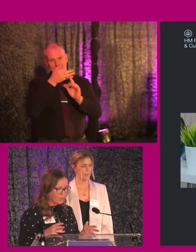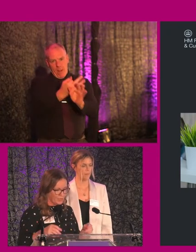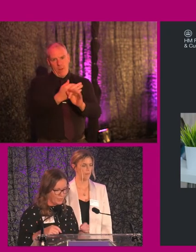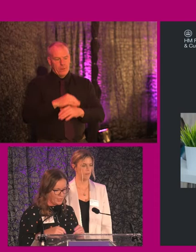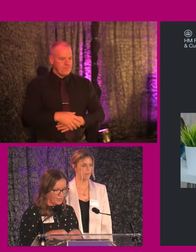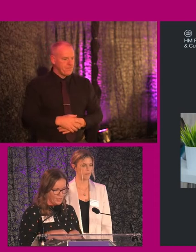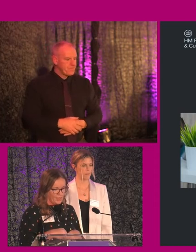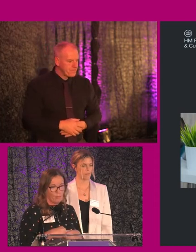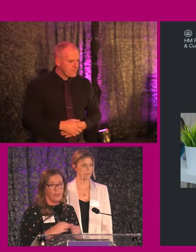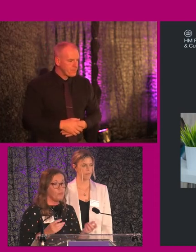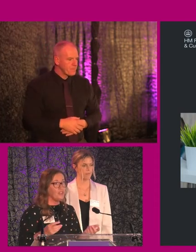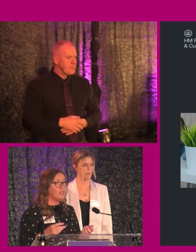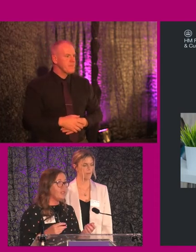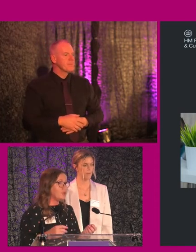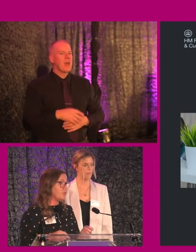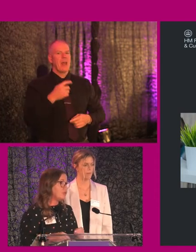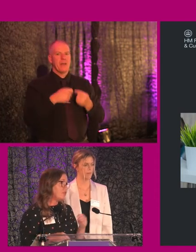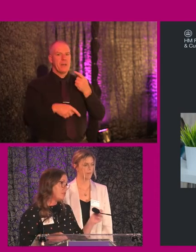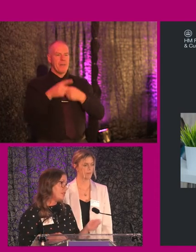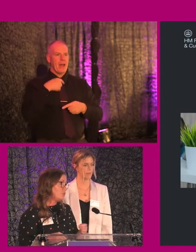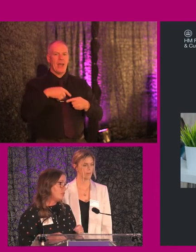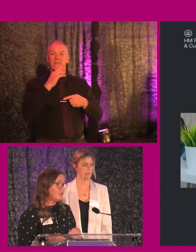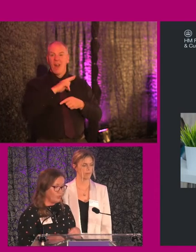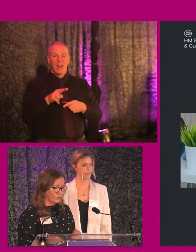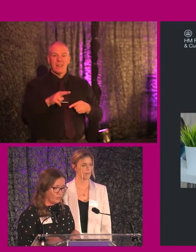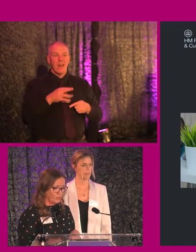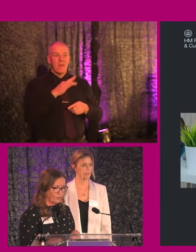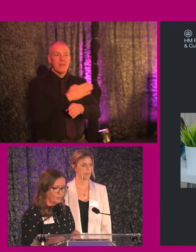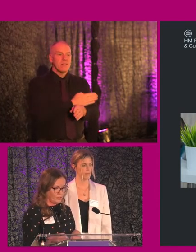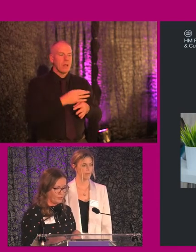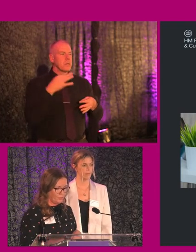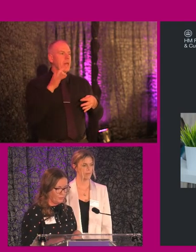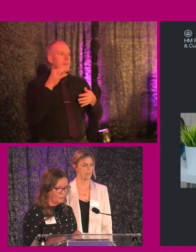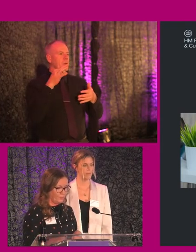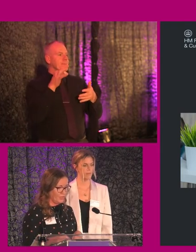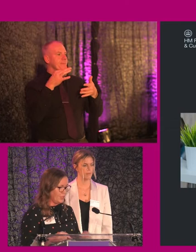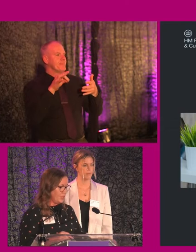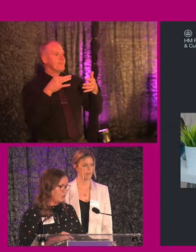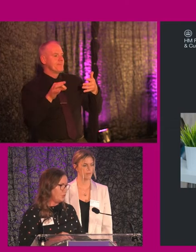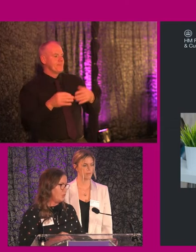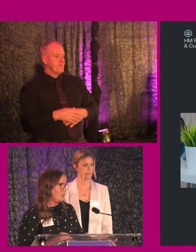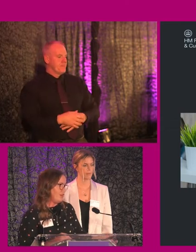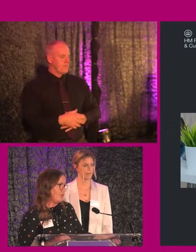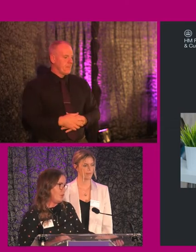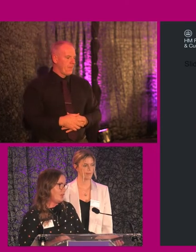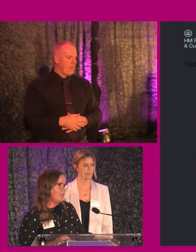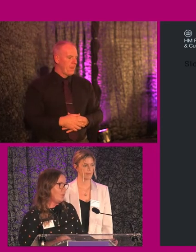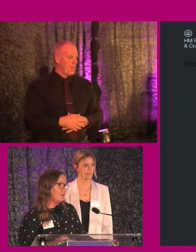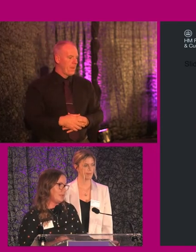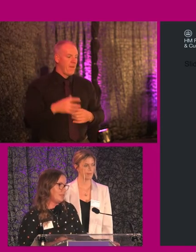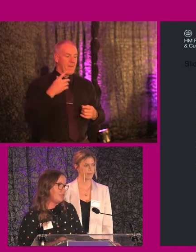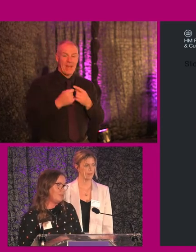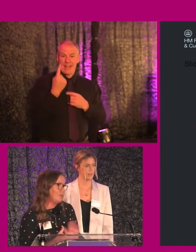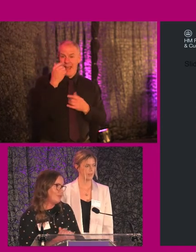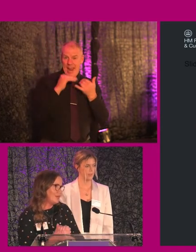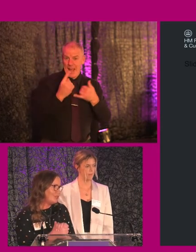Without that mindset, you're back to that tick box of accessibility as opposed to inclusivity. So very quickly, one